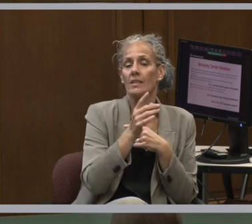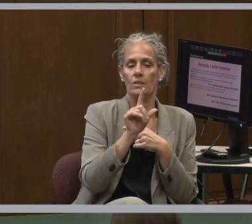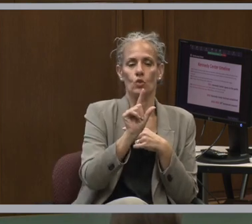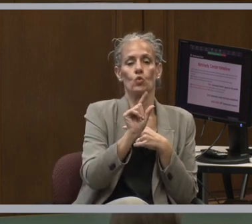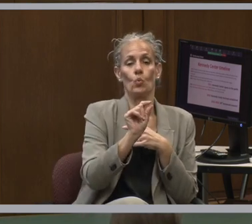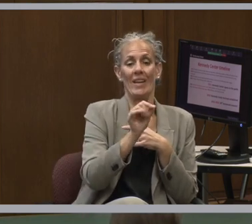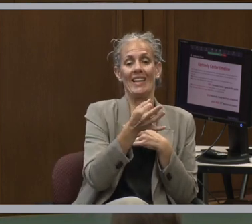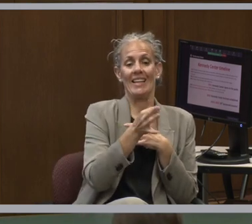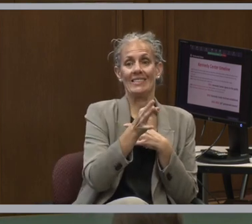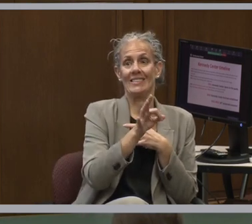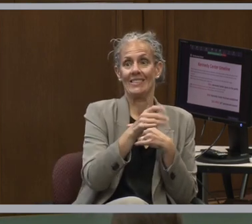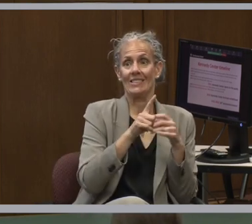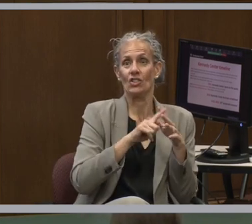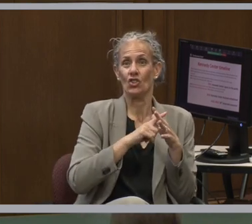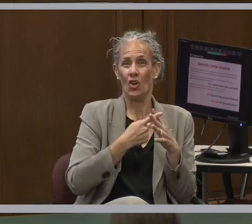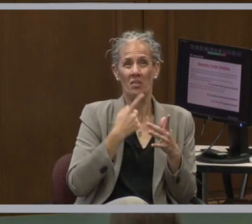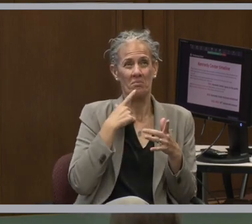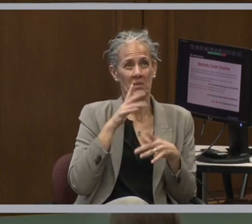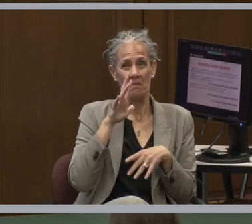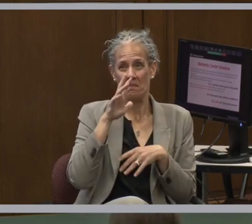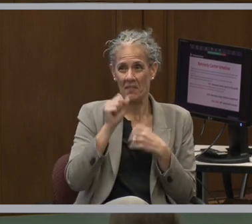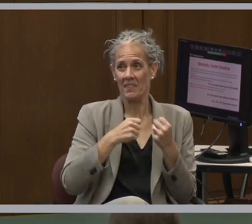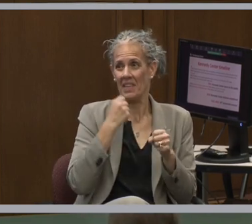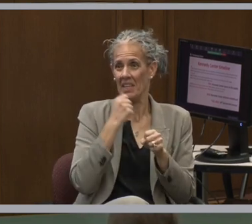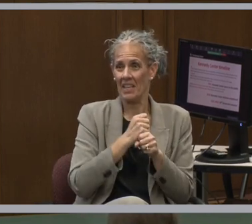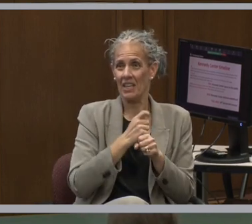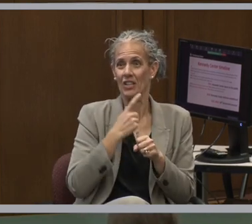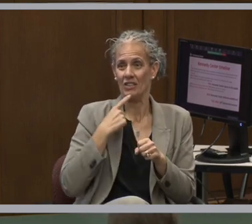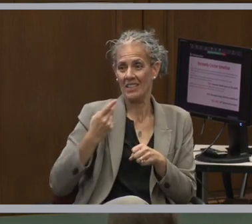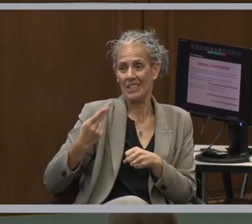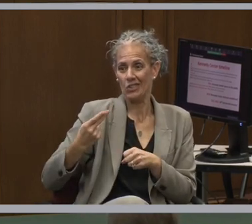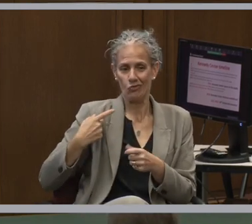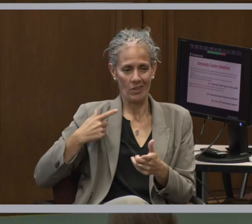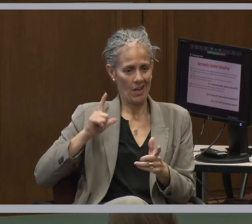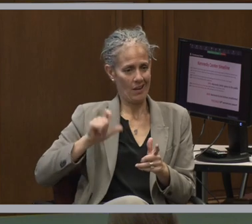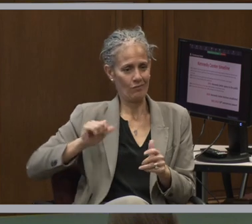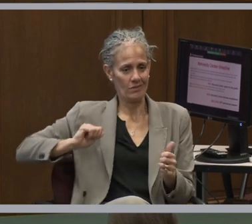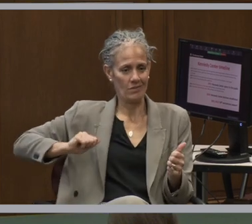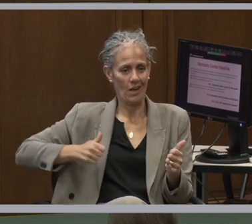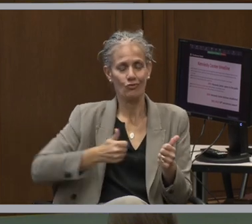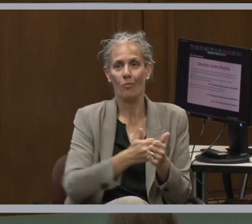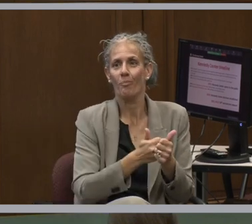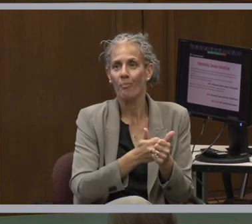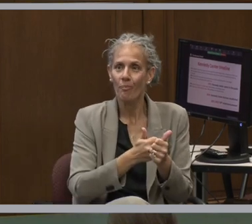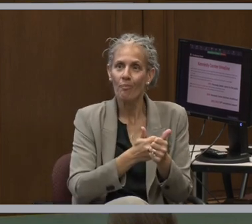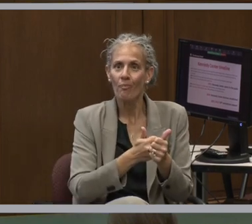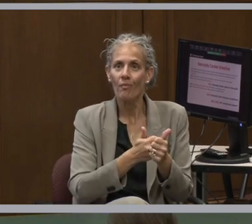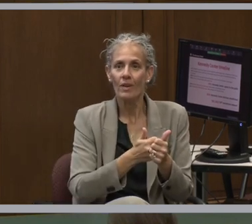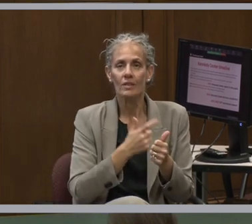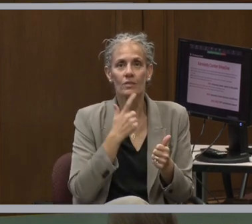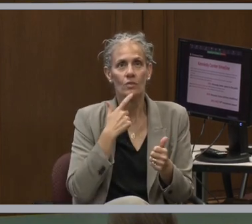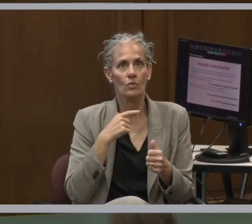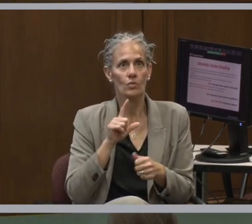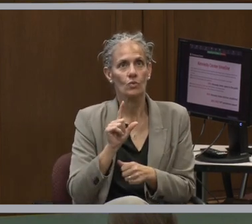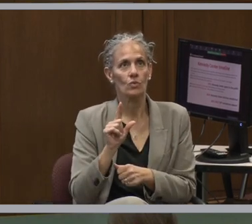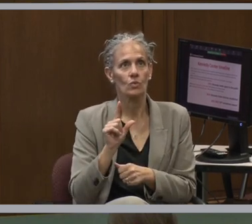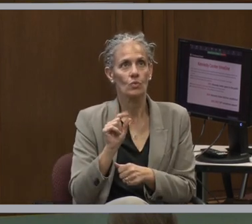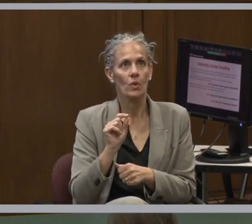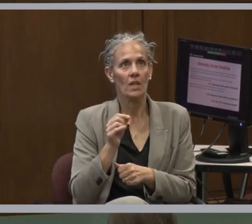started, that's nearly 50 years of history to catch up on. And if you do the math, that's 2019,